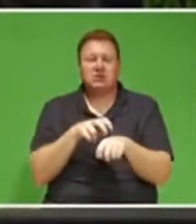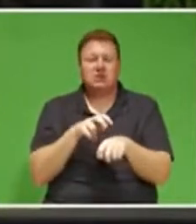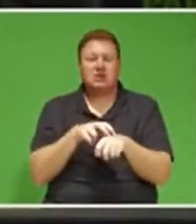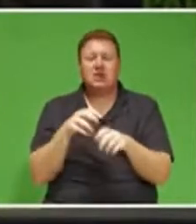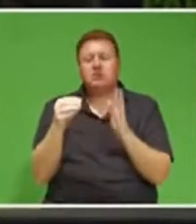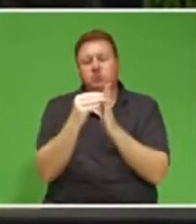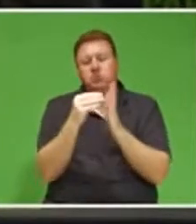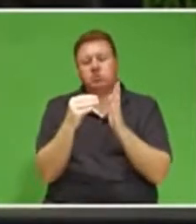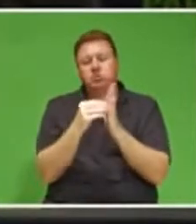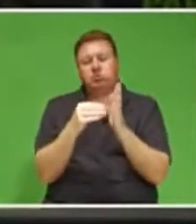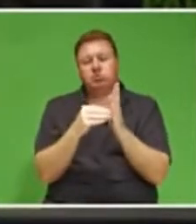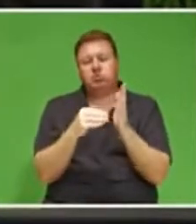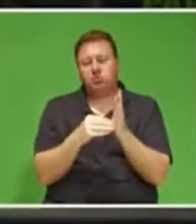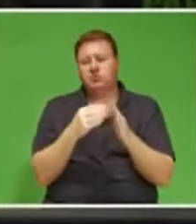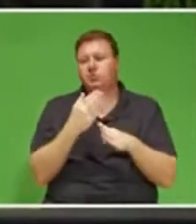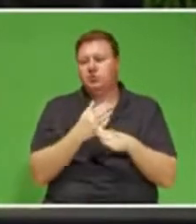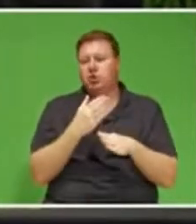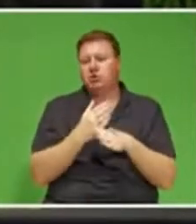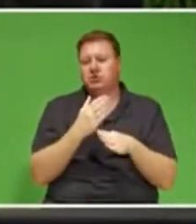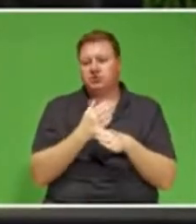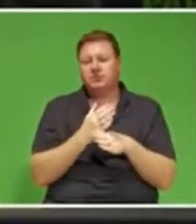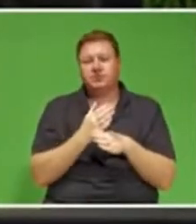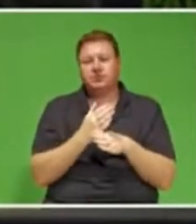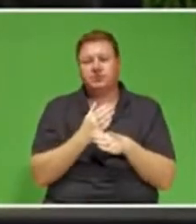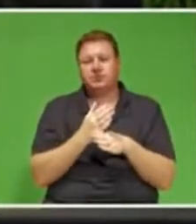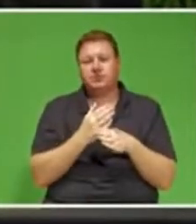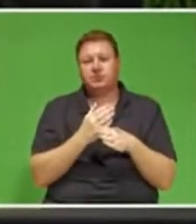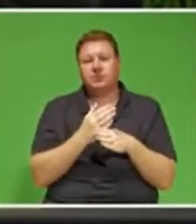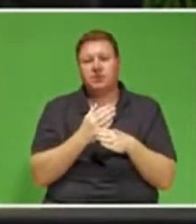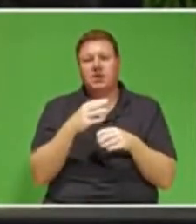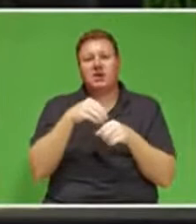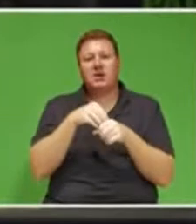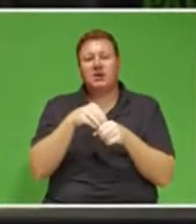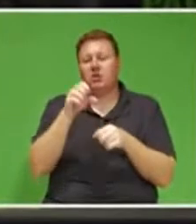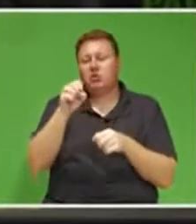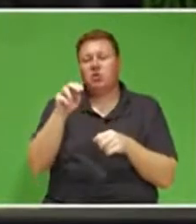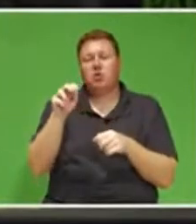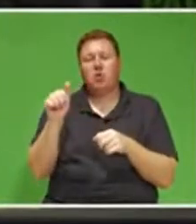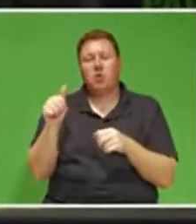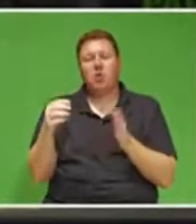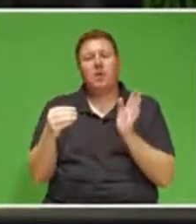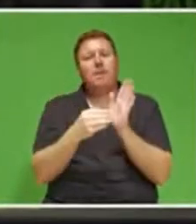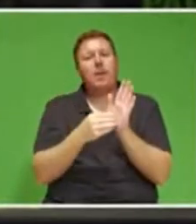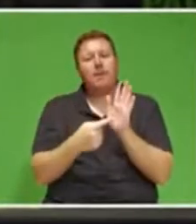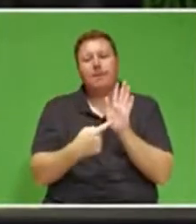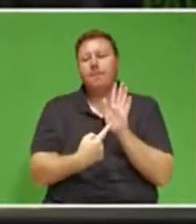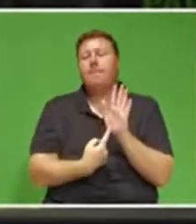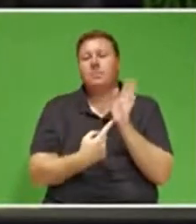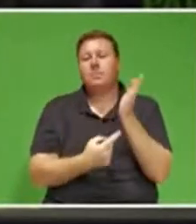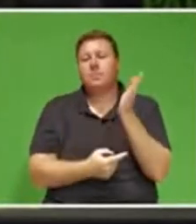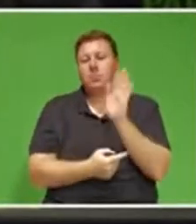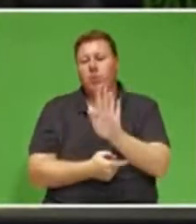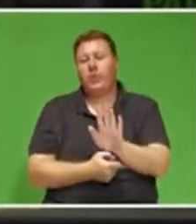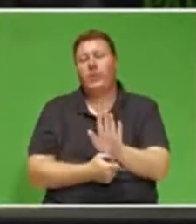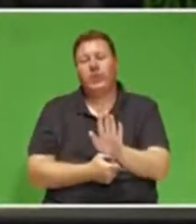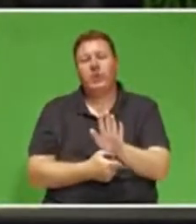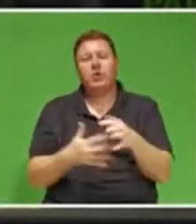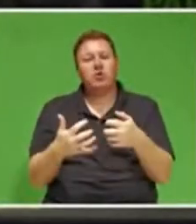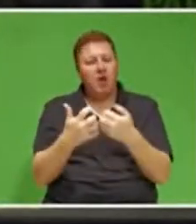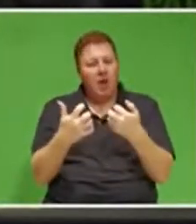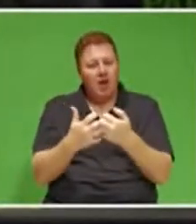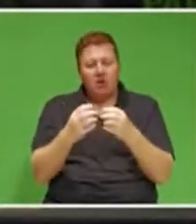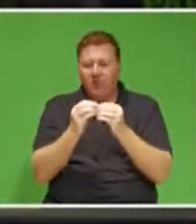implementation of the tasks outlined in the State of the Nation Address to address these challenges decisively